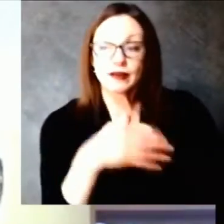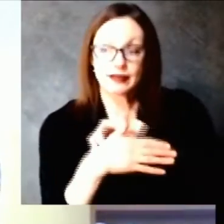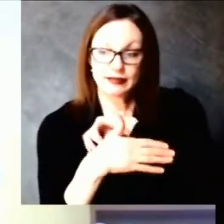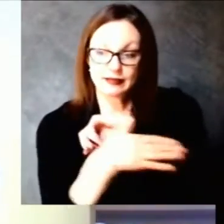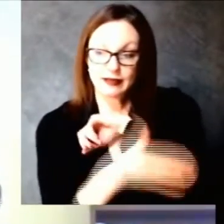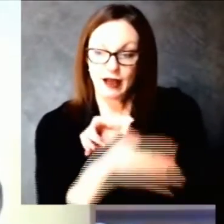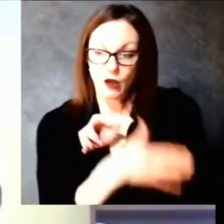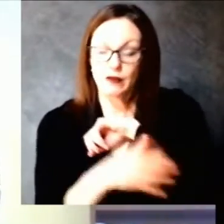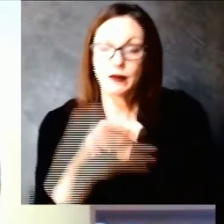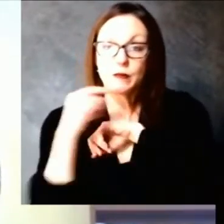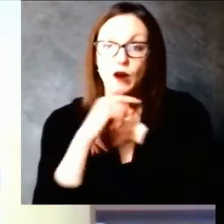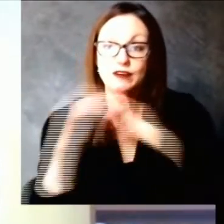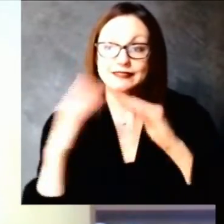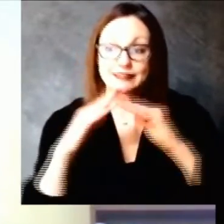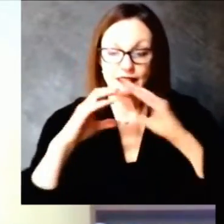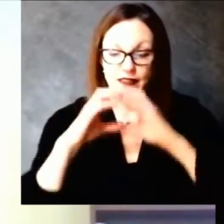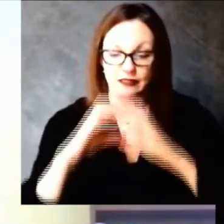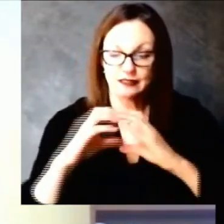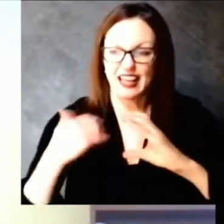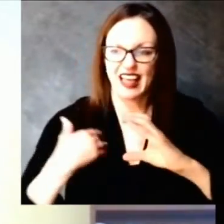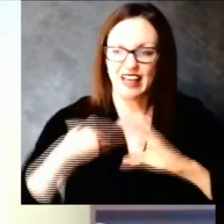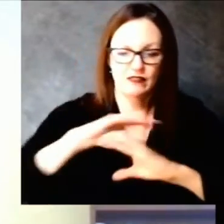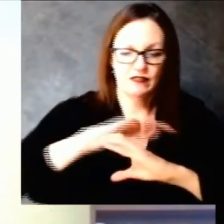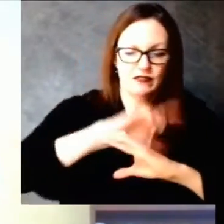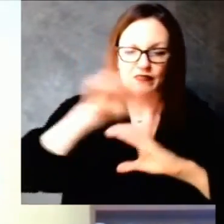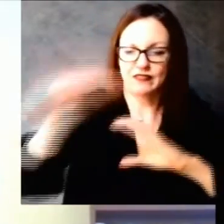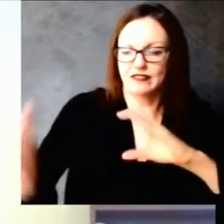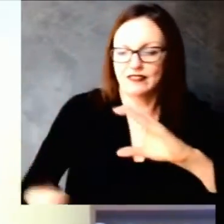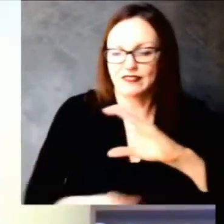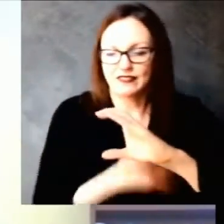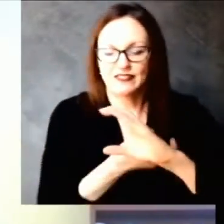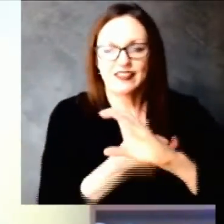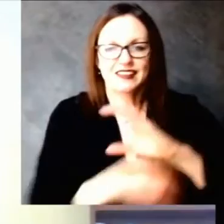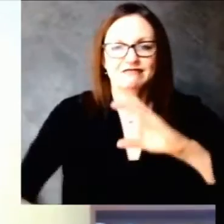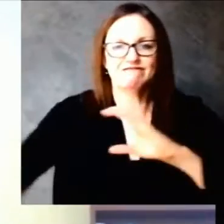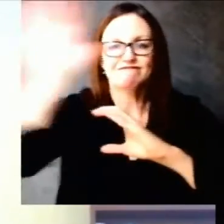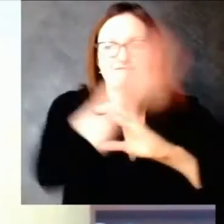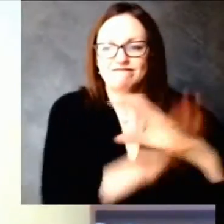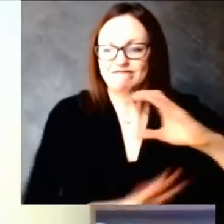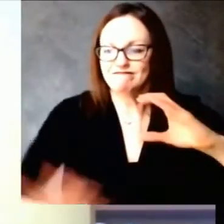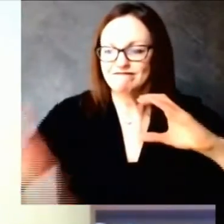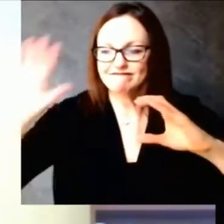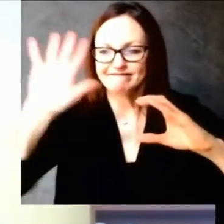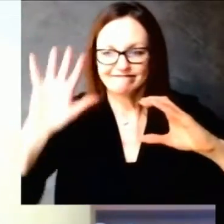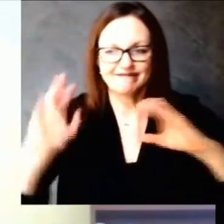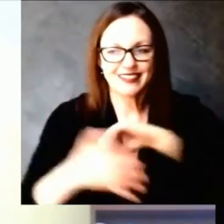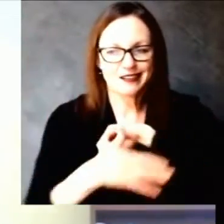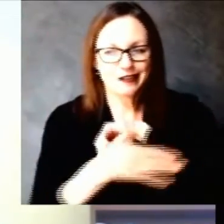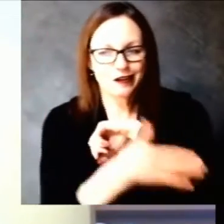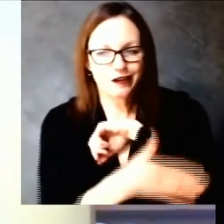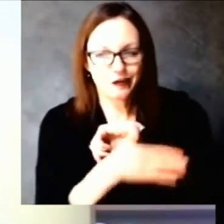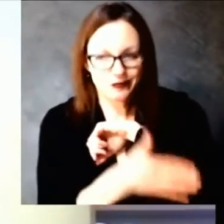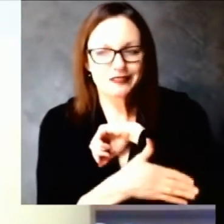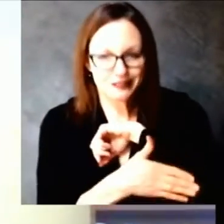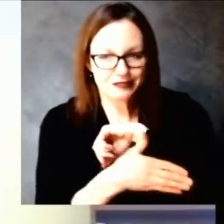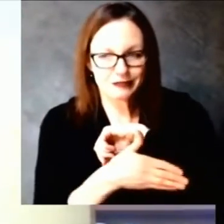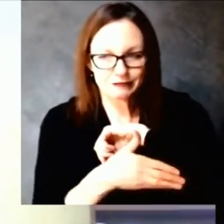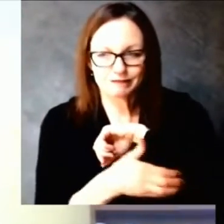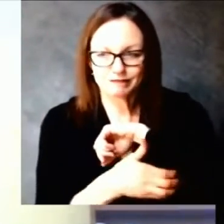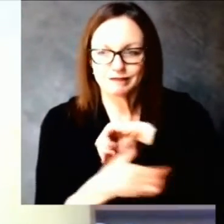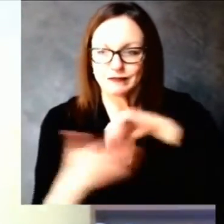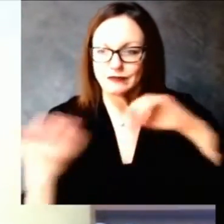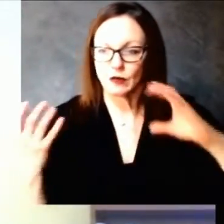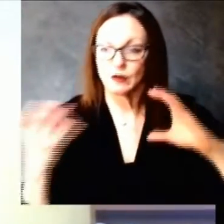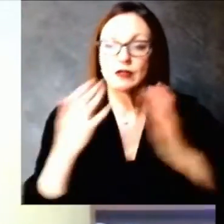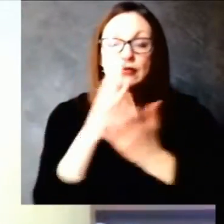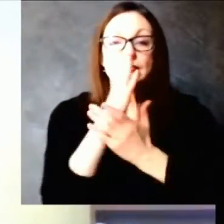very well live in one of the counties surrounding milwaukee and as much as you know certainly some of the employees live in milwaukee county but